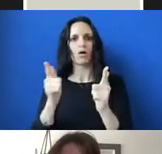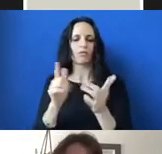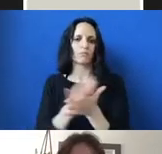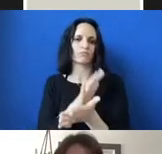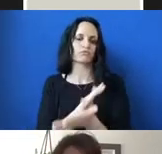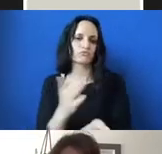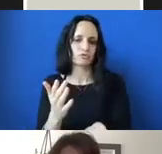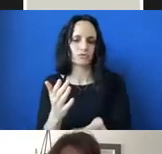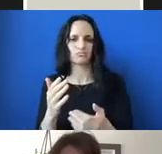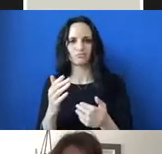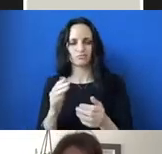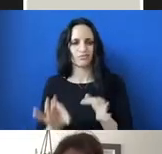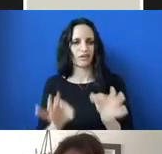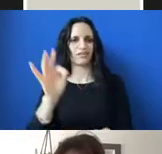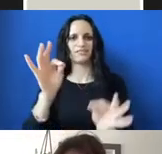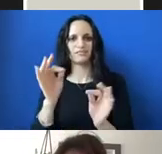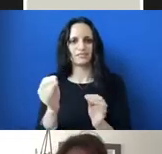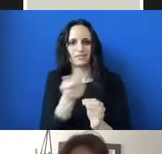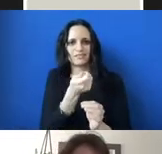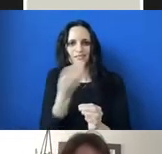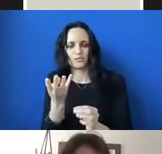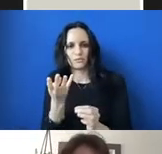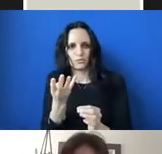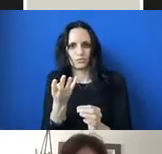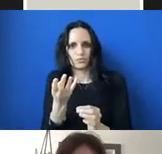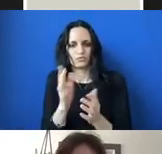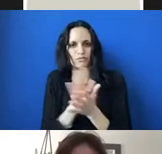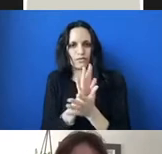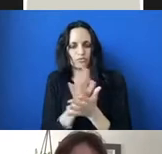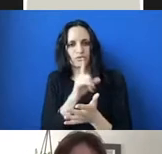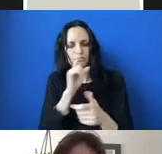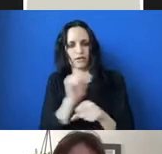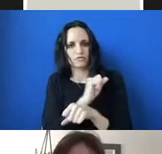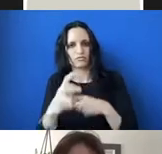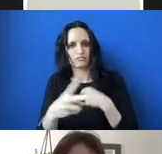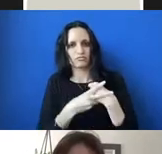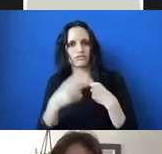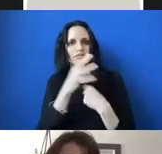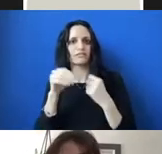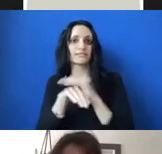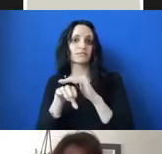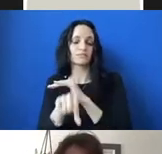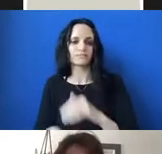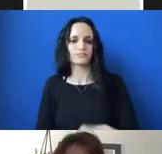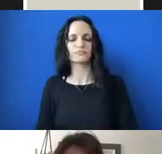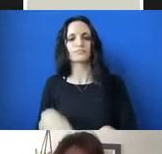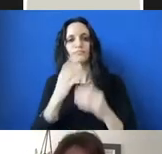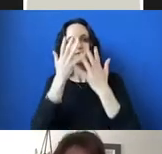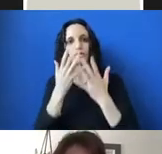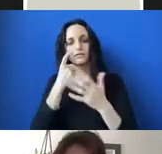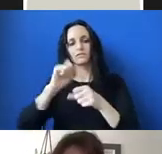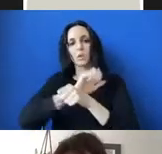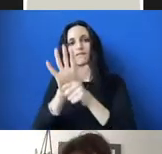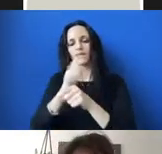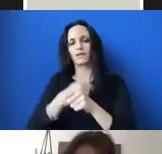Only a small portion of the papers that existed are archived or accessible. And unfortunately, because of COVID, I couldn't go